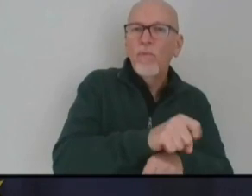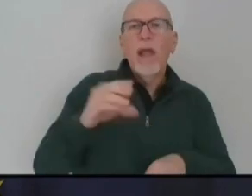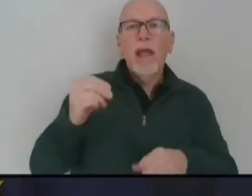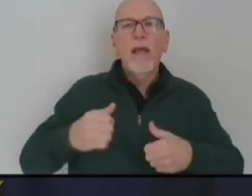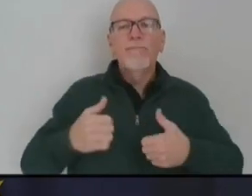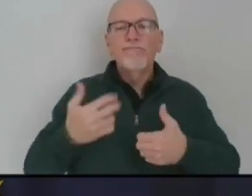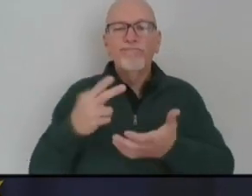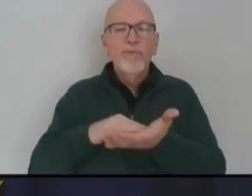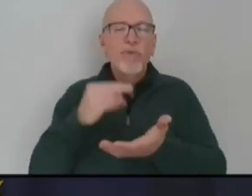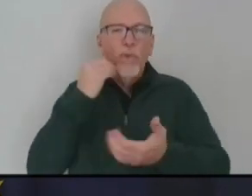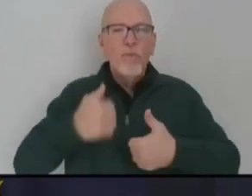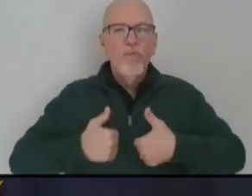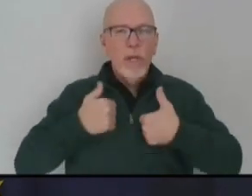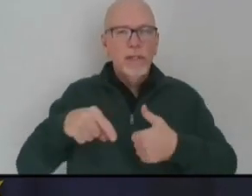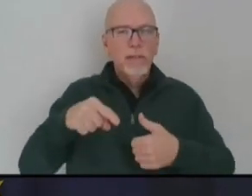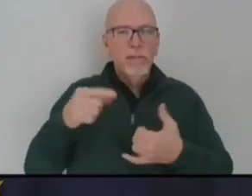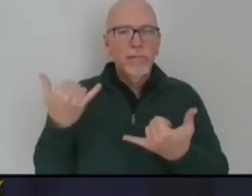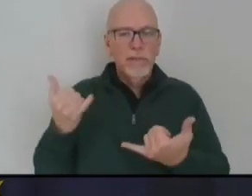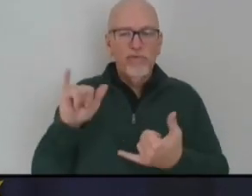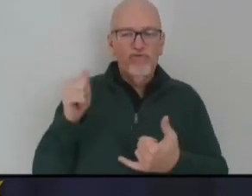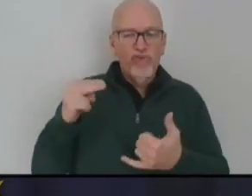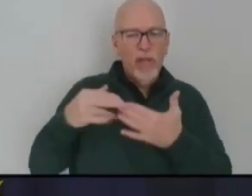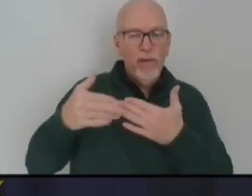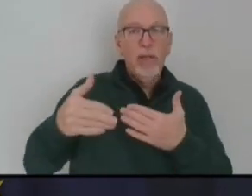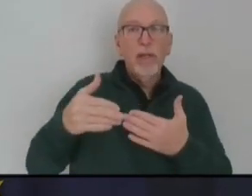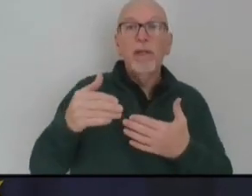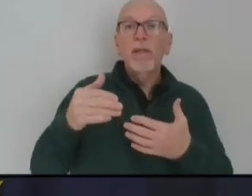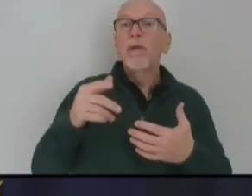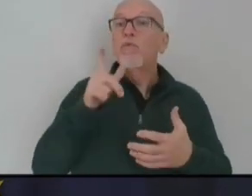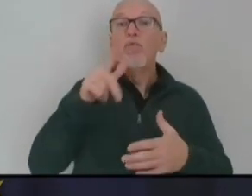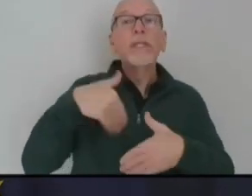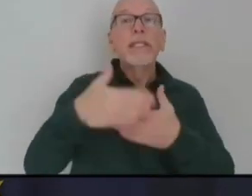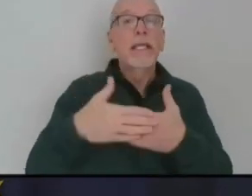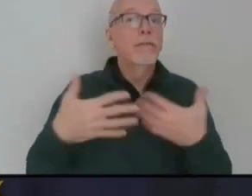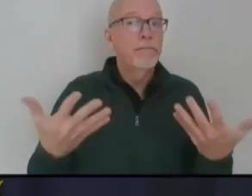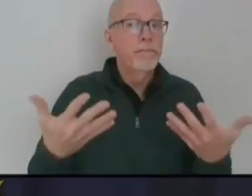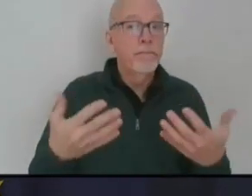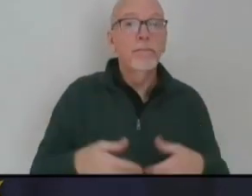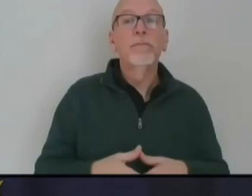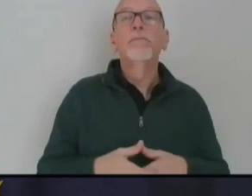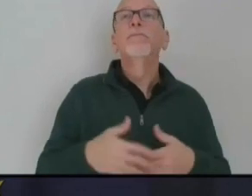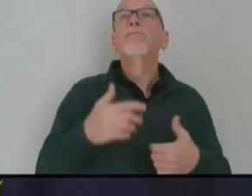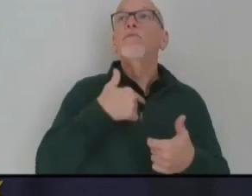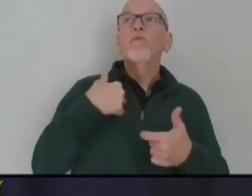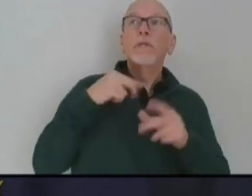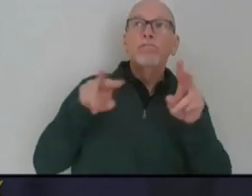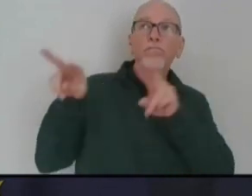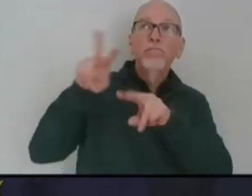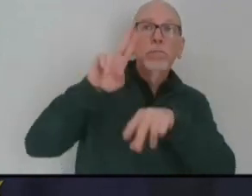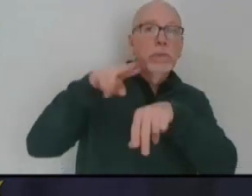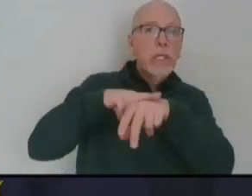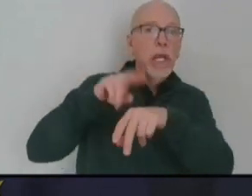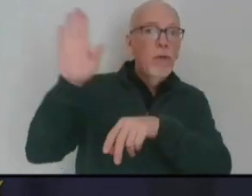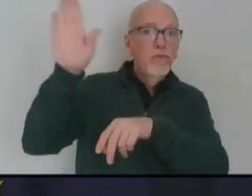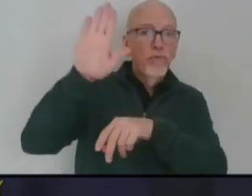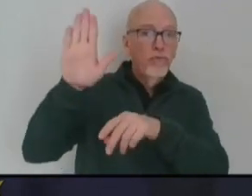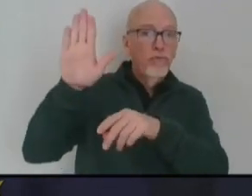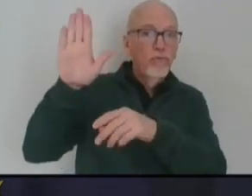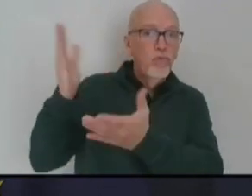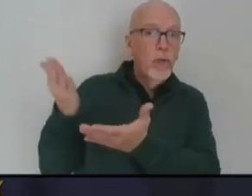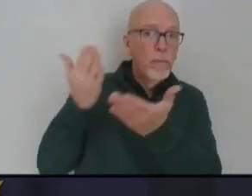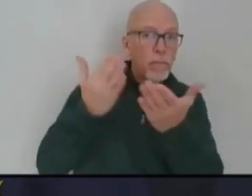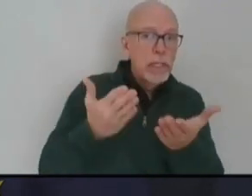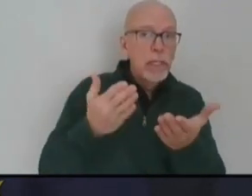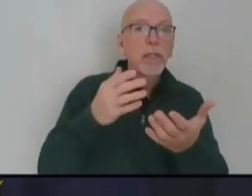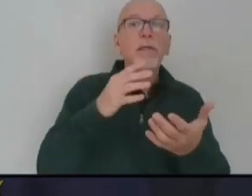Many people have asked, who is next in line? We have reviewed the recommendations from our national experts in the ethical allocation of COVID